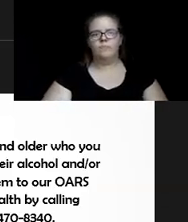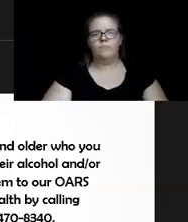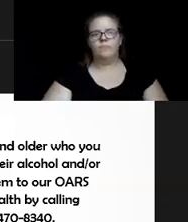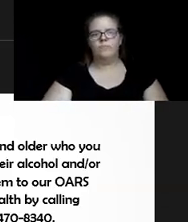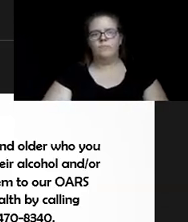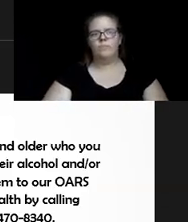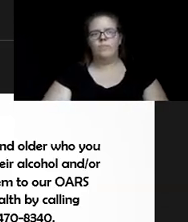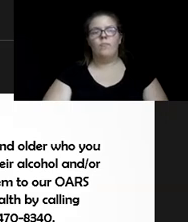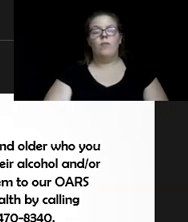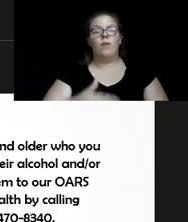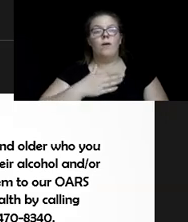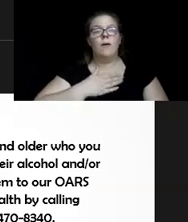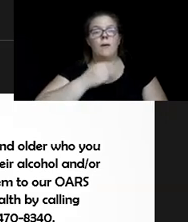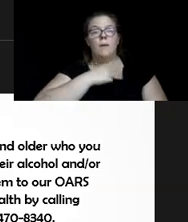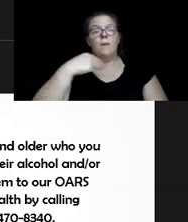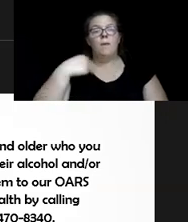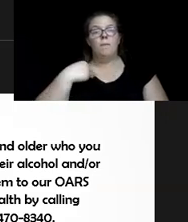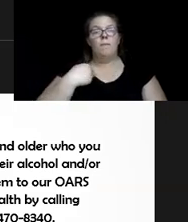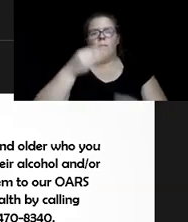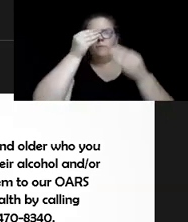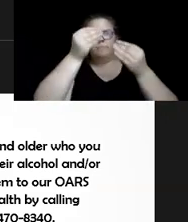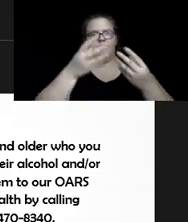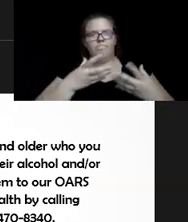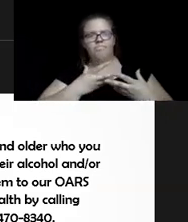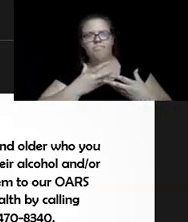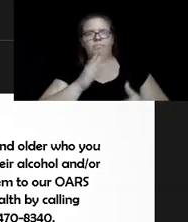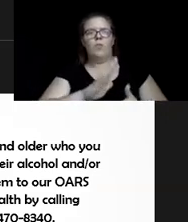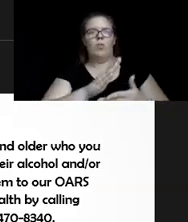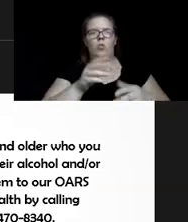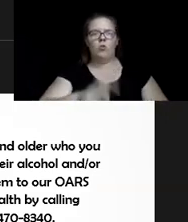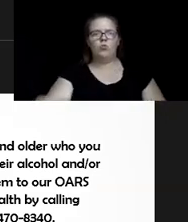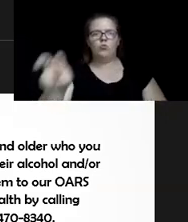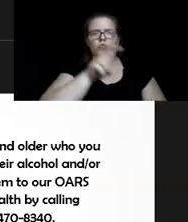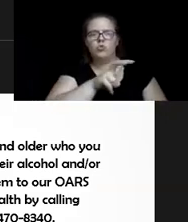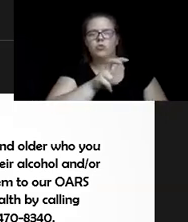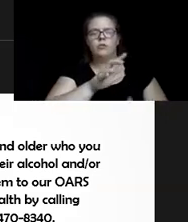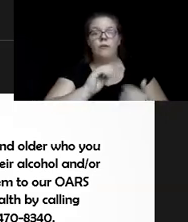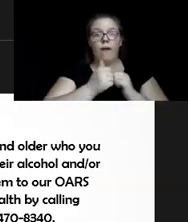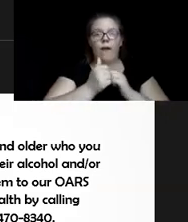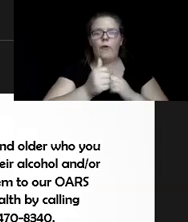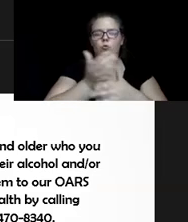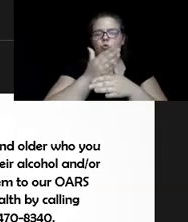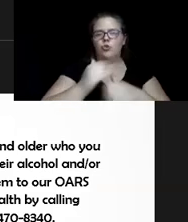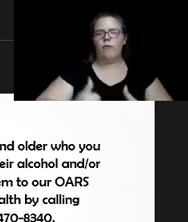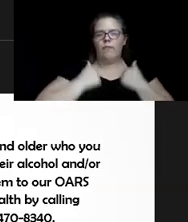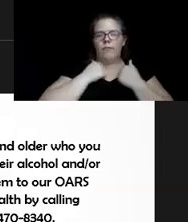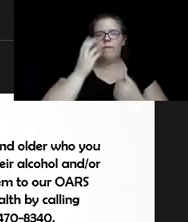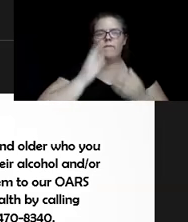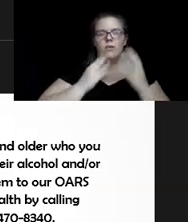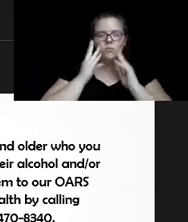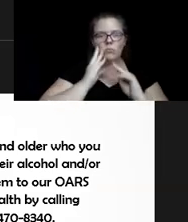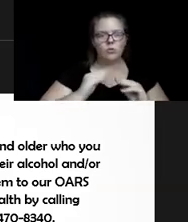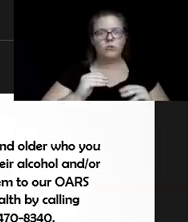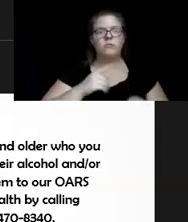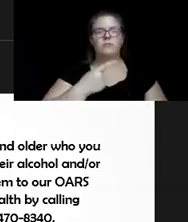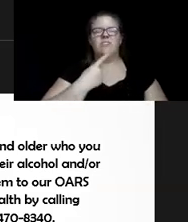My members shared their journey and they shared in an atmosphere of shared life experiences. And many of them said that the best part of the week is